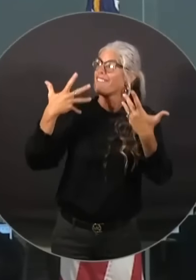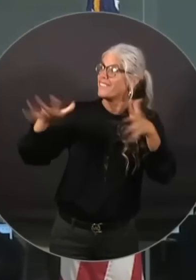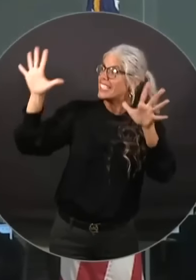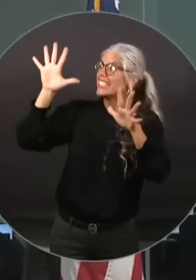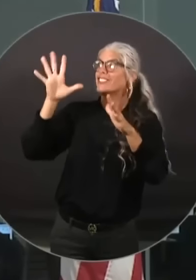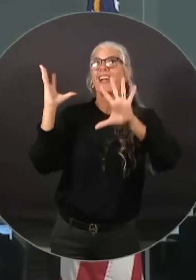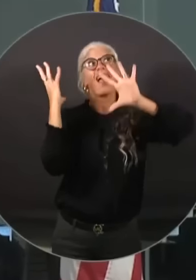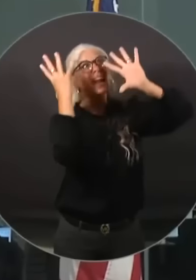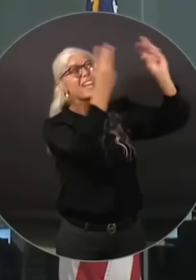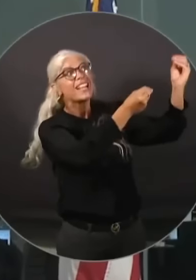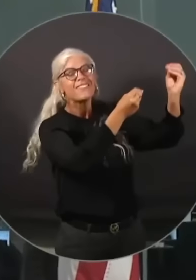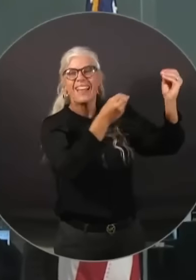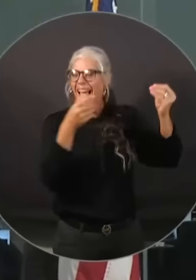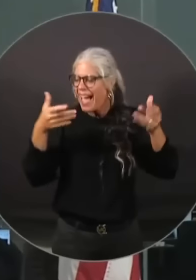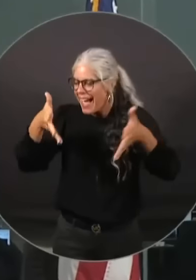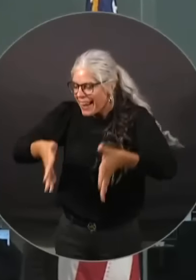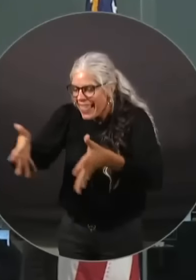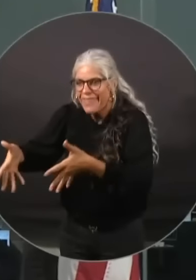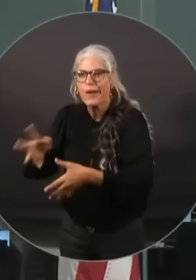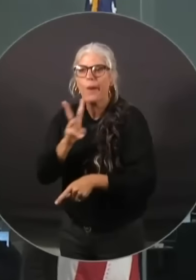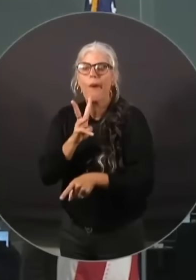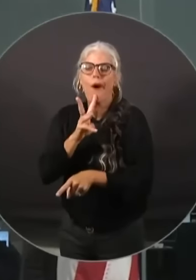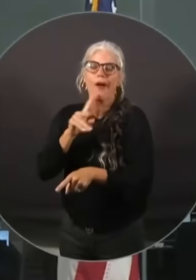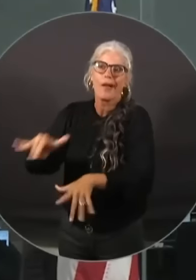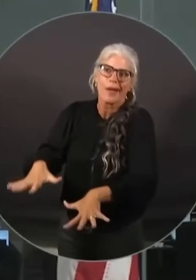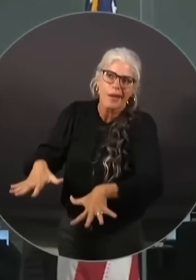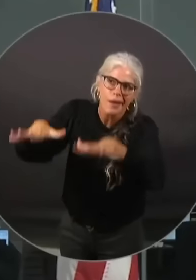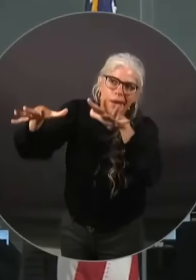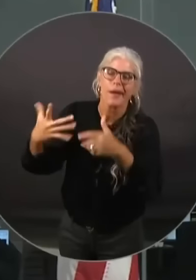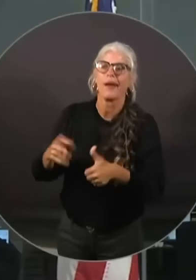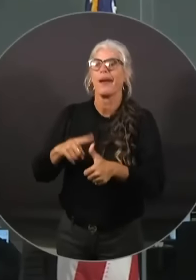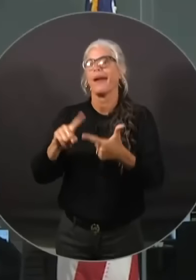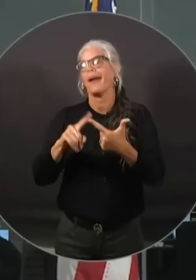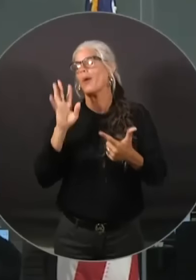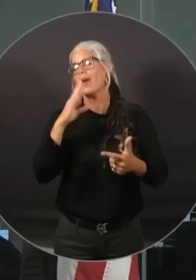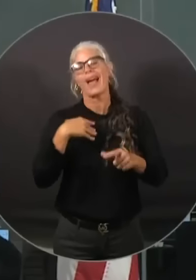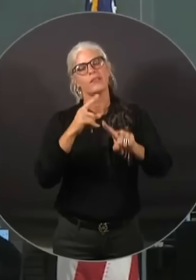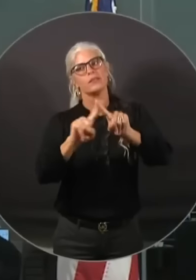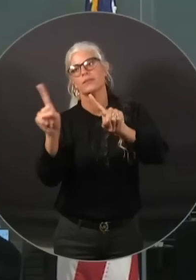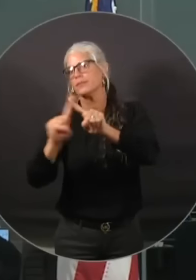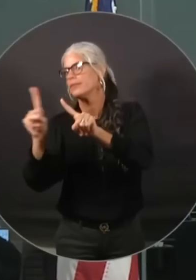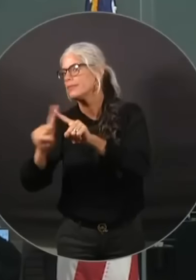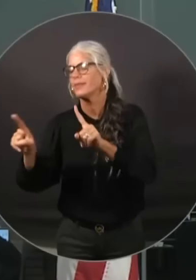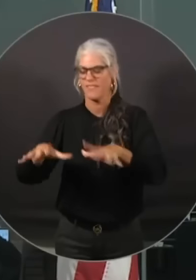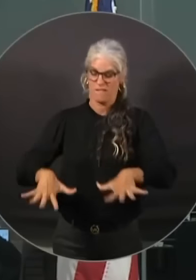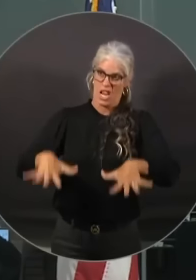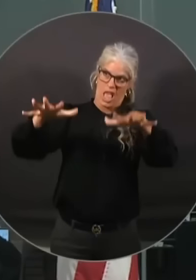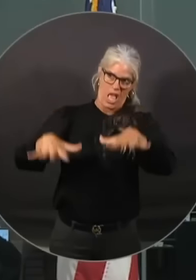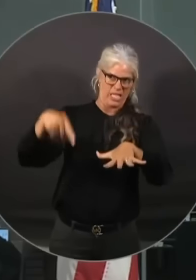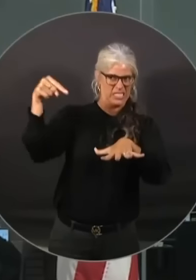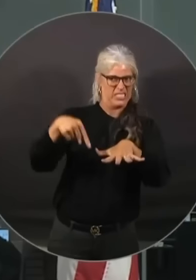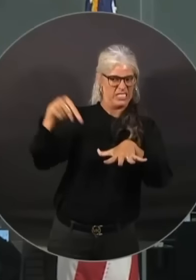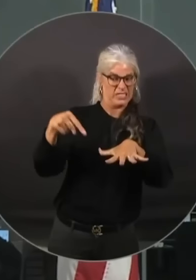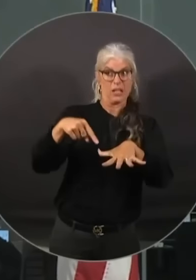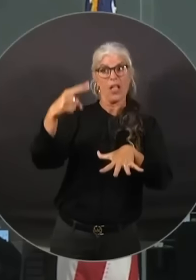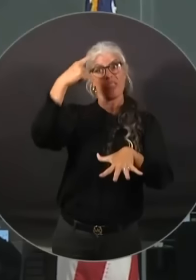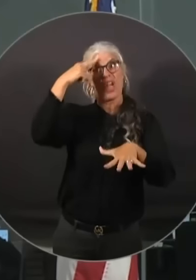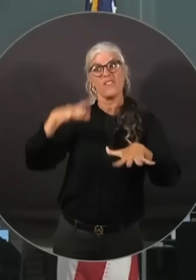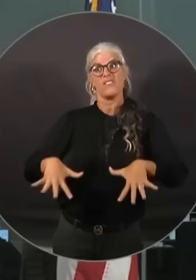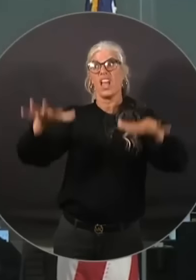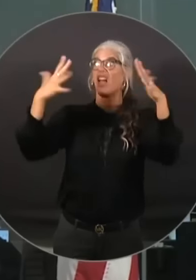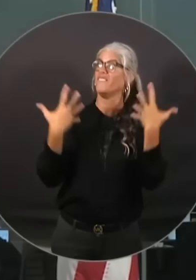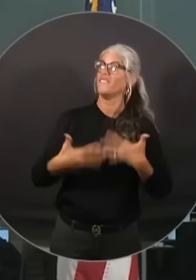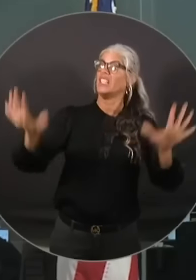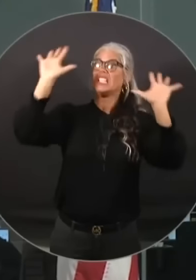of these uh rivers rise uh so there's going to be an ongoing threat of flooding that is not going to end simply when the storm